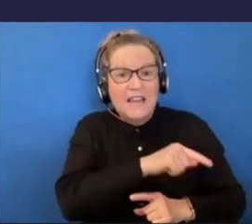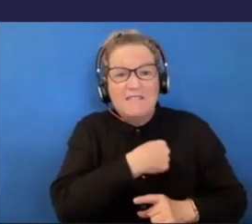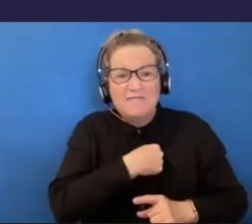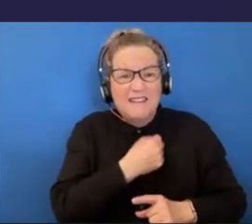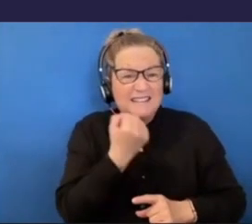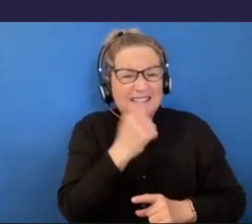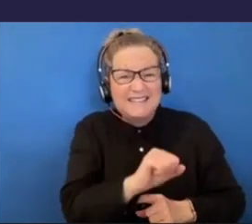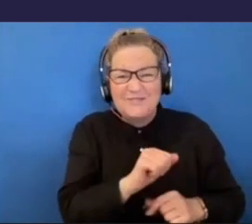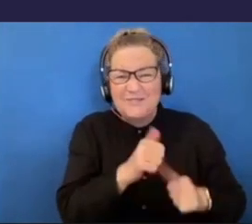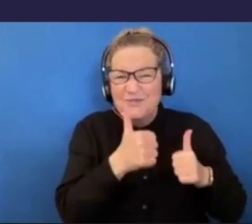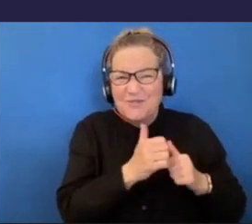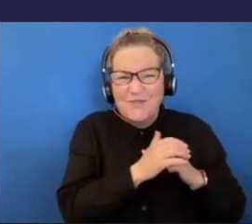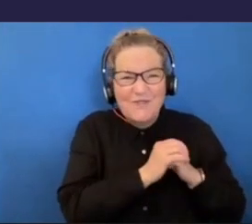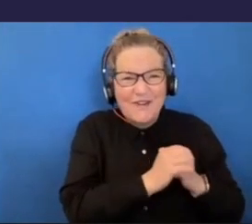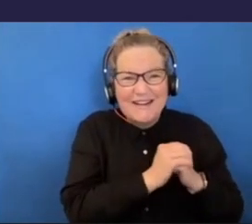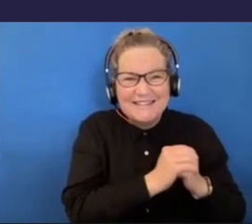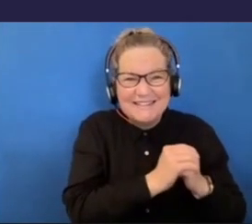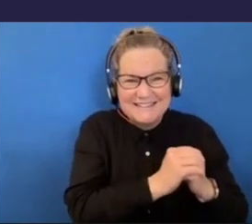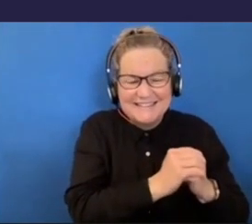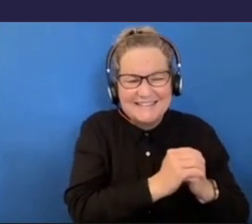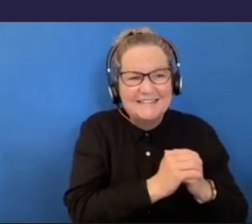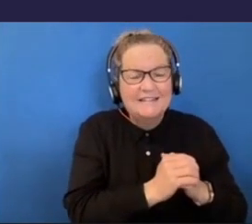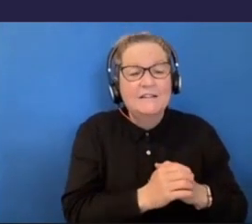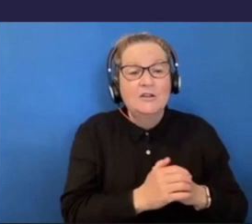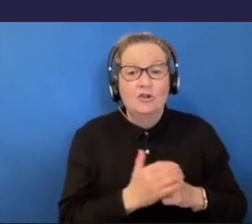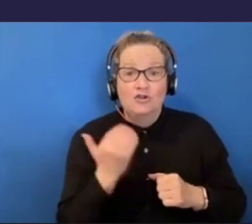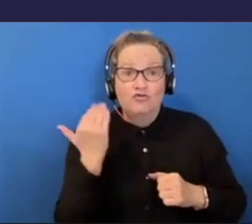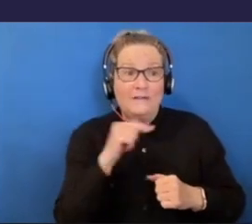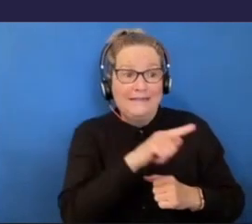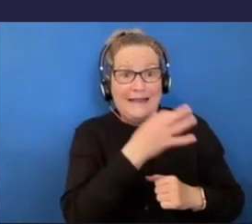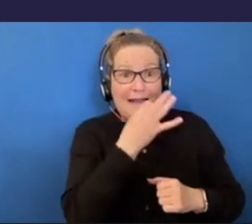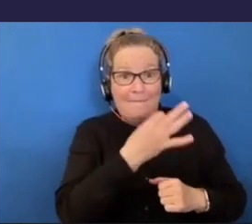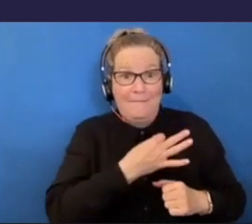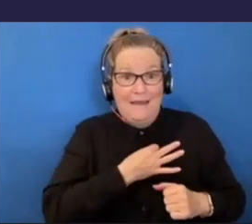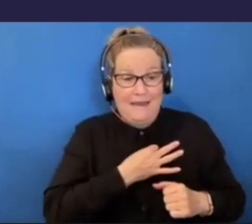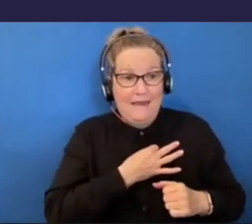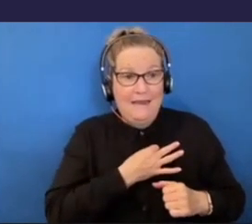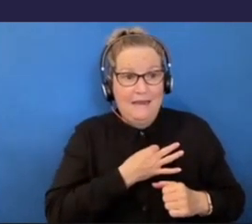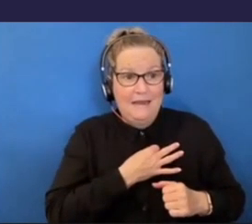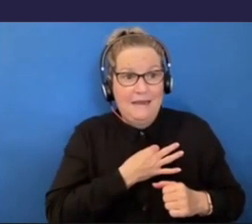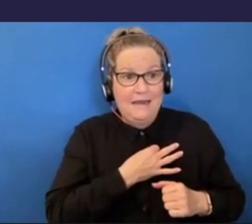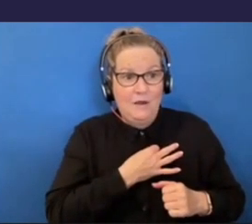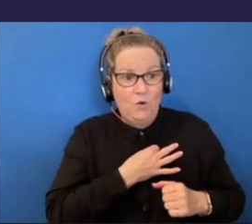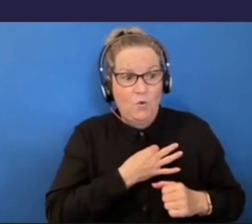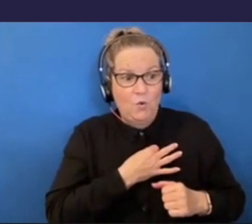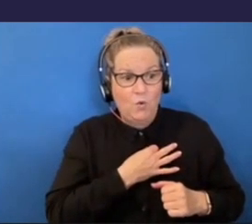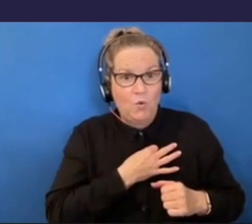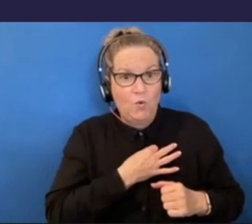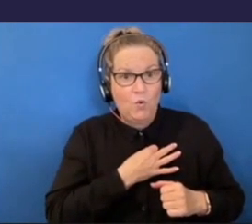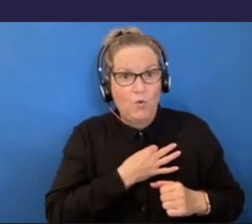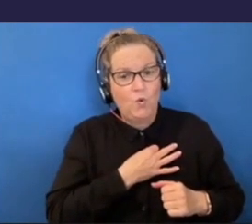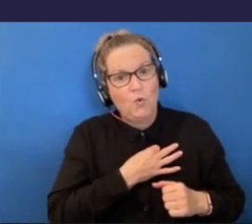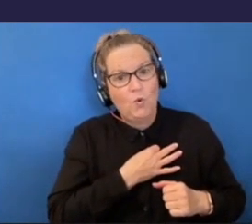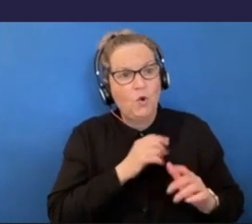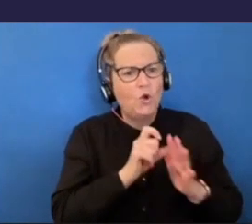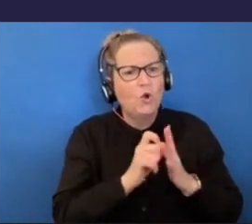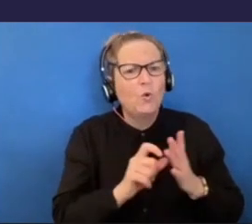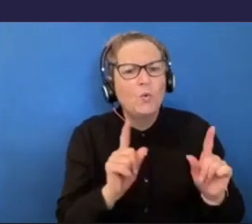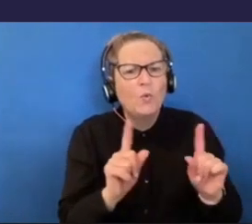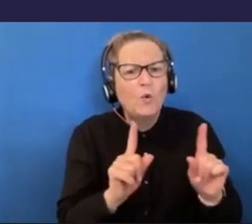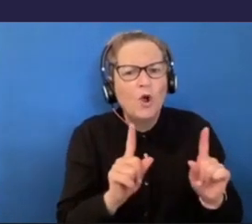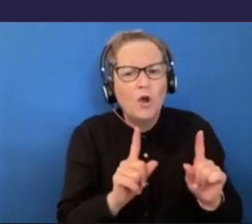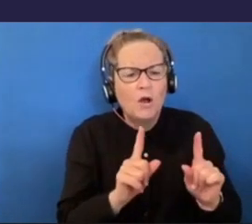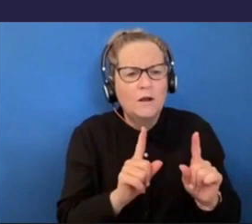great friends. And recently Jacob has asked me to take on another role in his friendship and that's as part of his